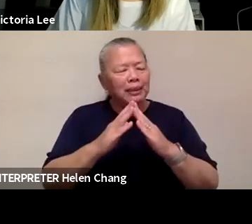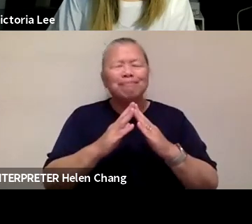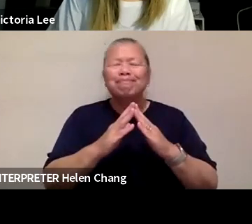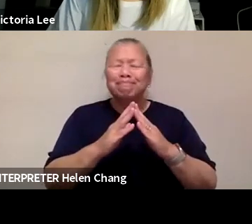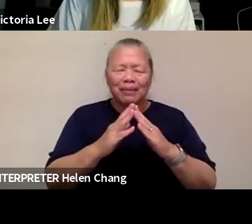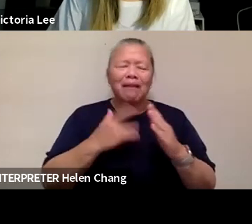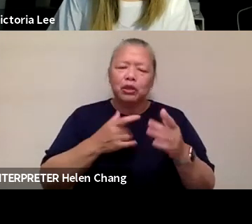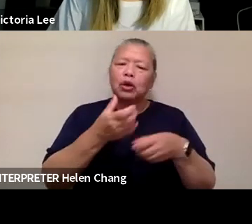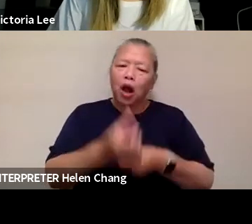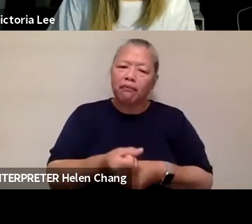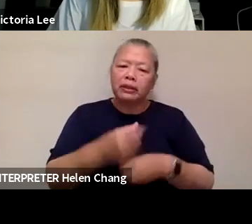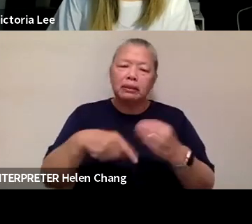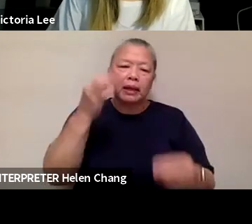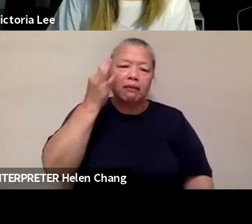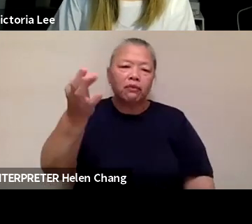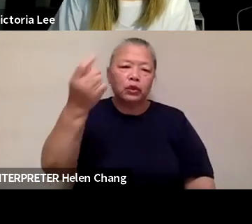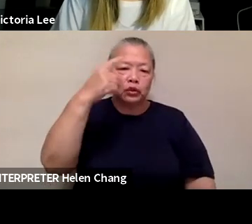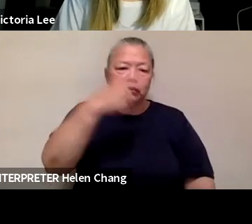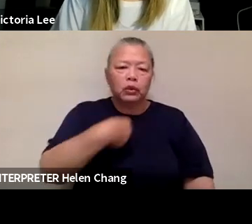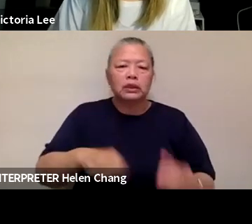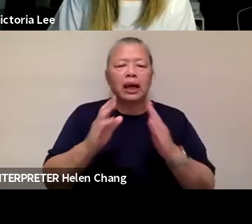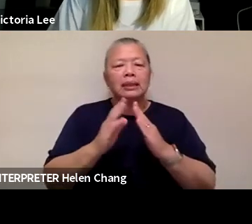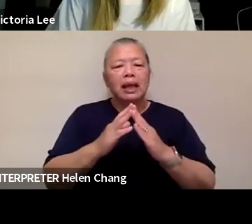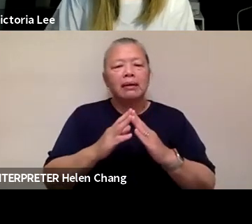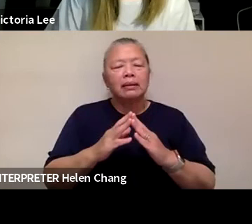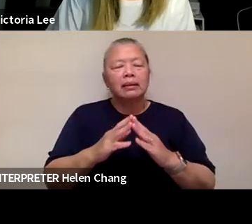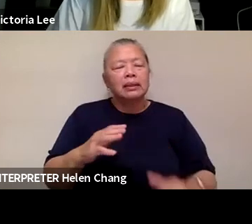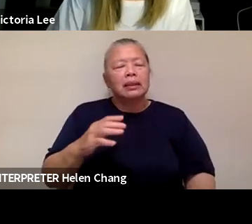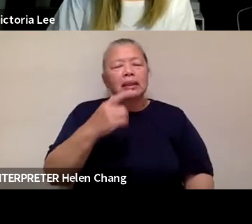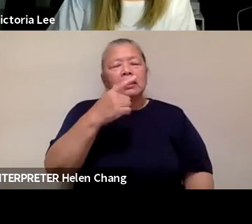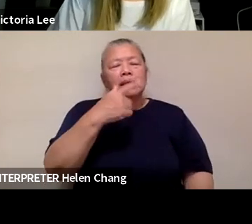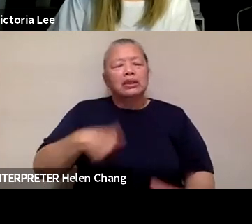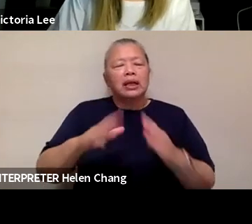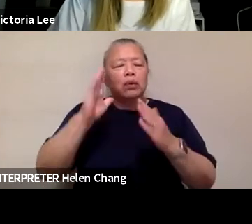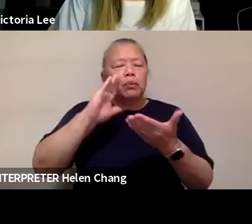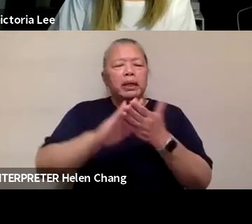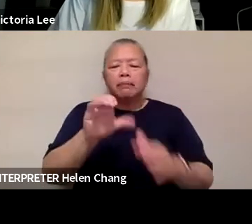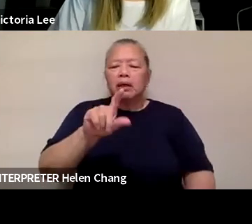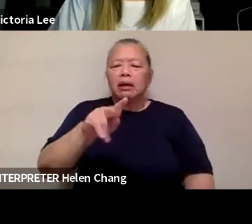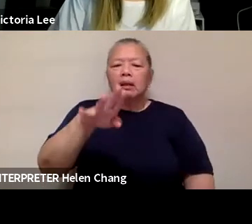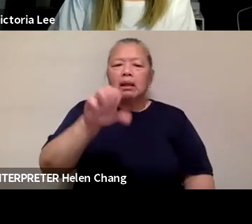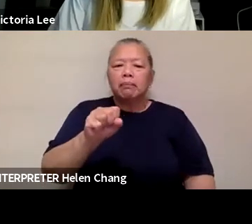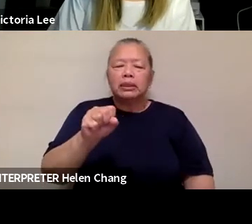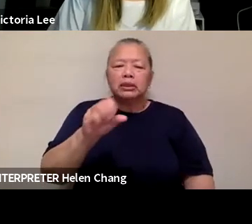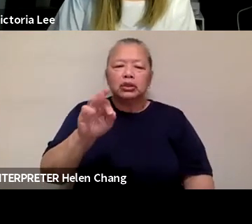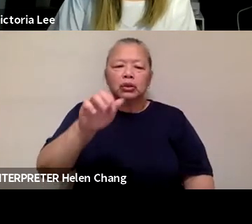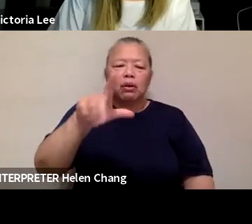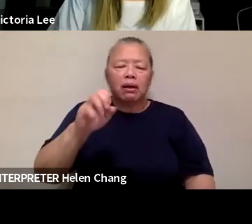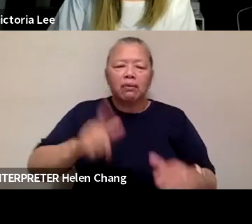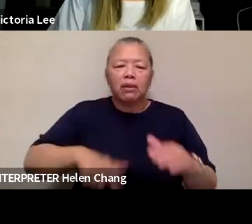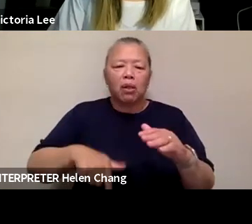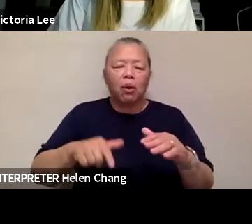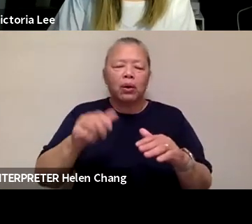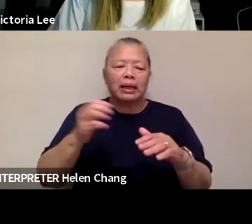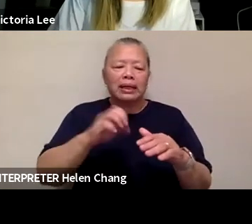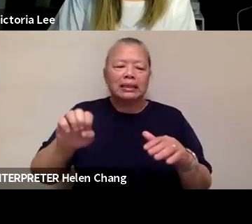importantly, Chinatown is going to be the Columbus circle of Lower East Side because the second avenue subway eventually will open right in the heart